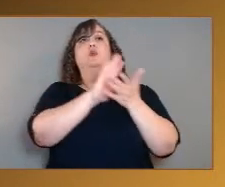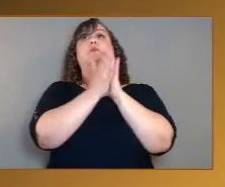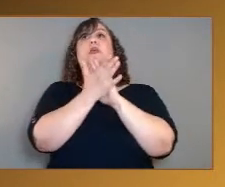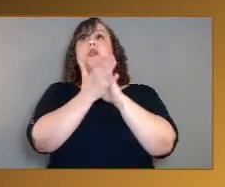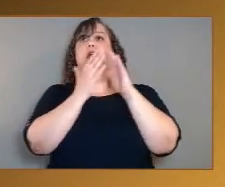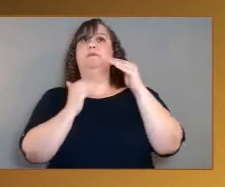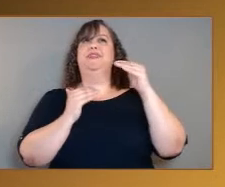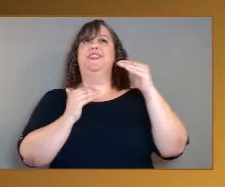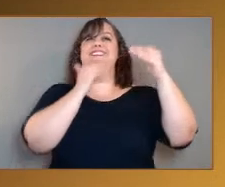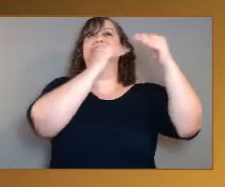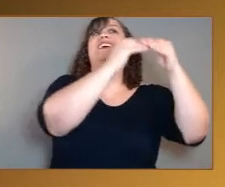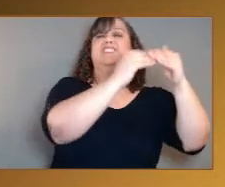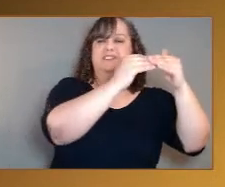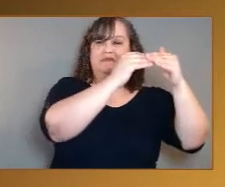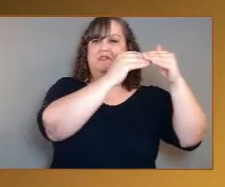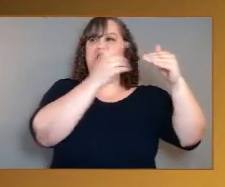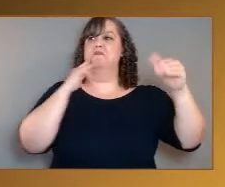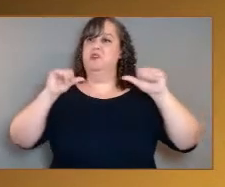to come.